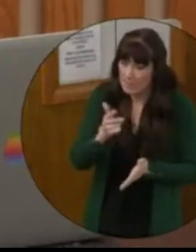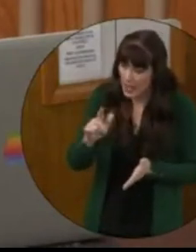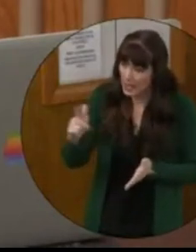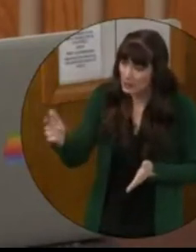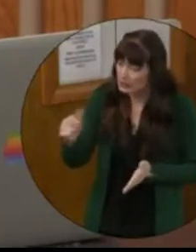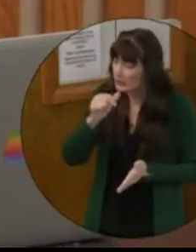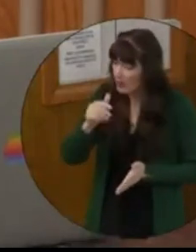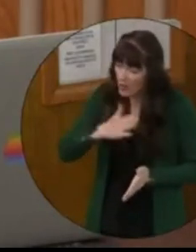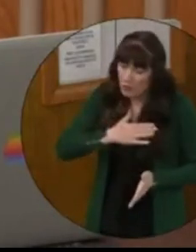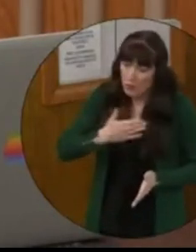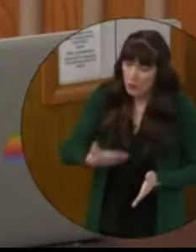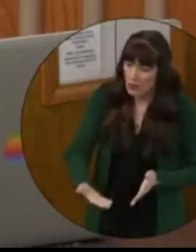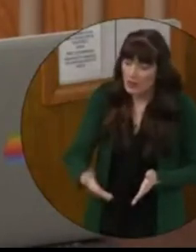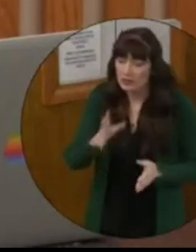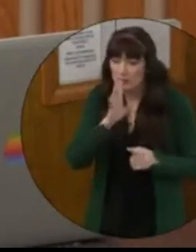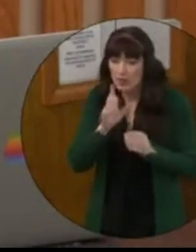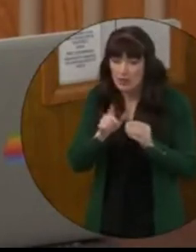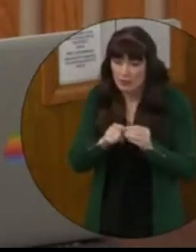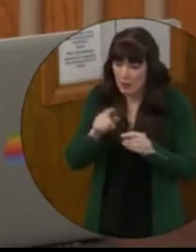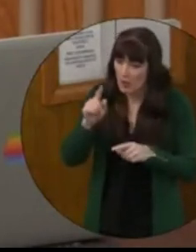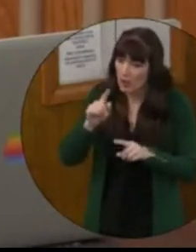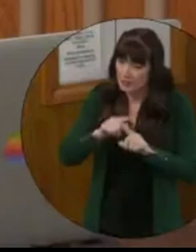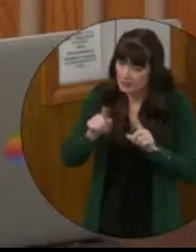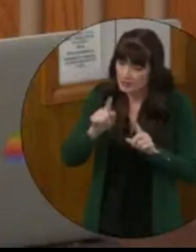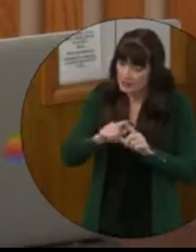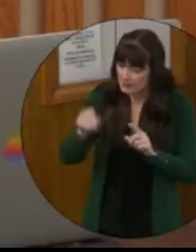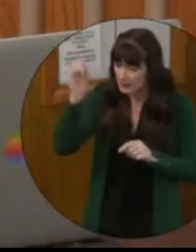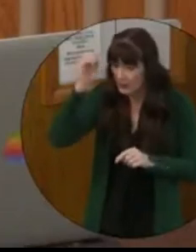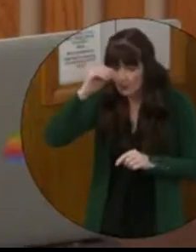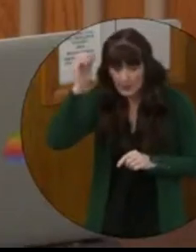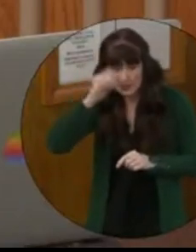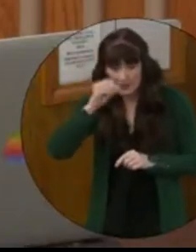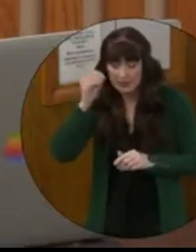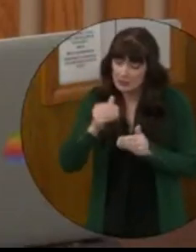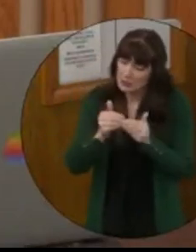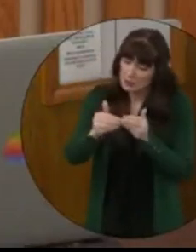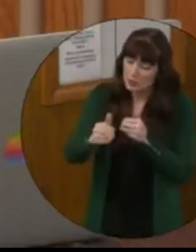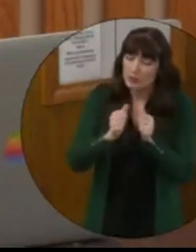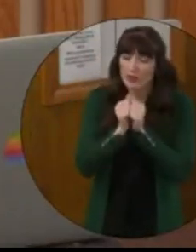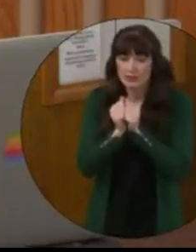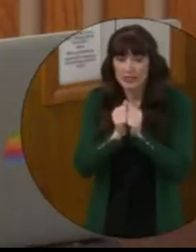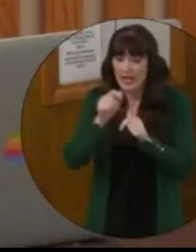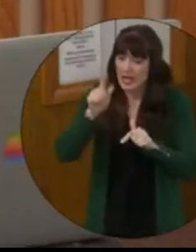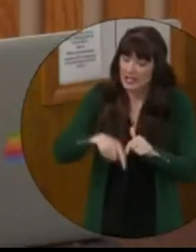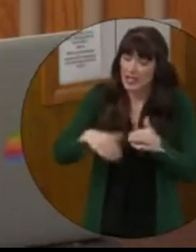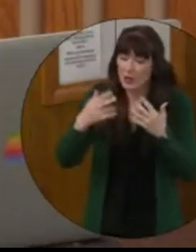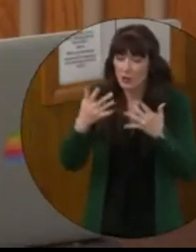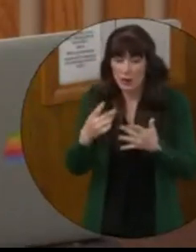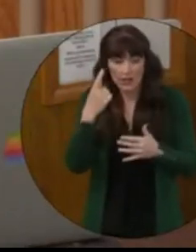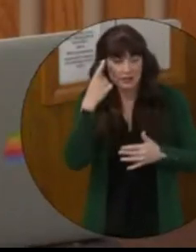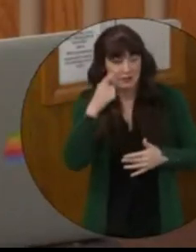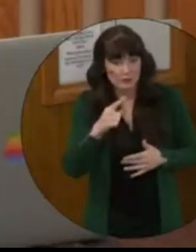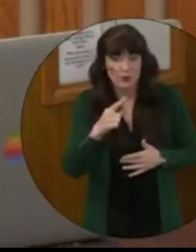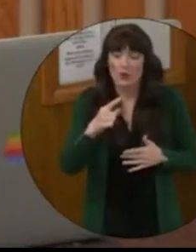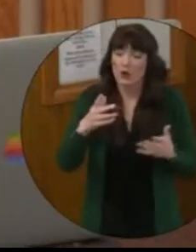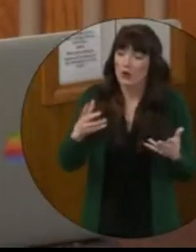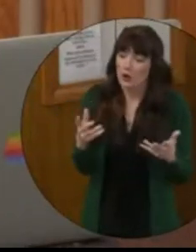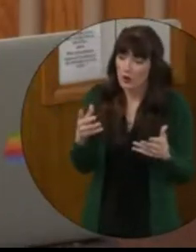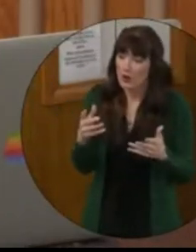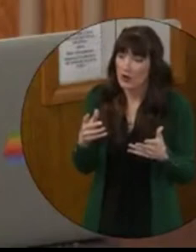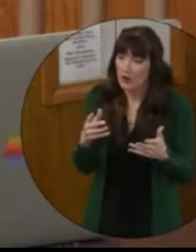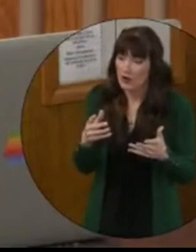unwillingness to discuss our differences and move forward together, and I cannot wait for the treasure trove of the electronic